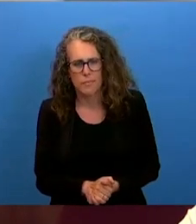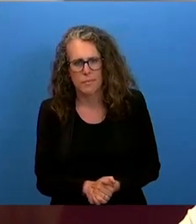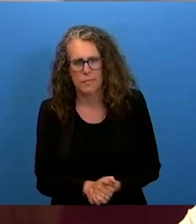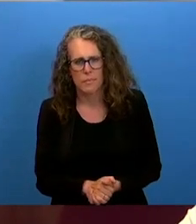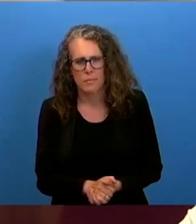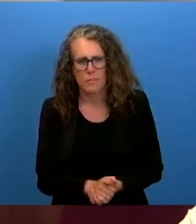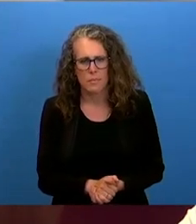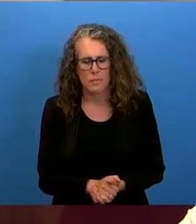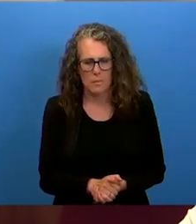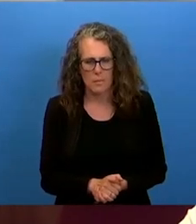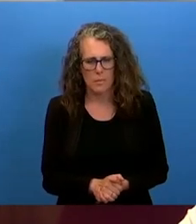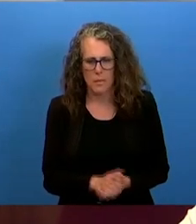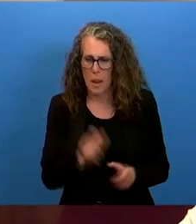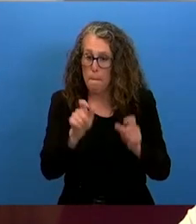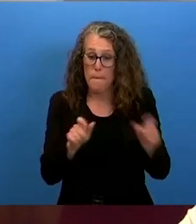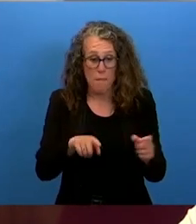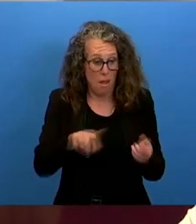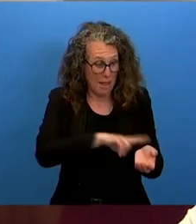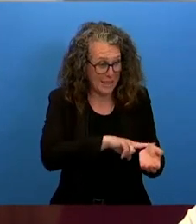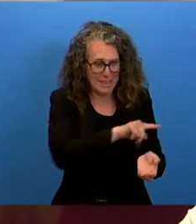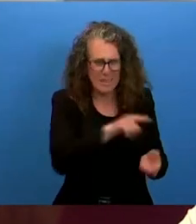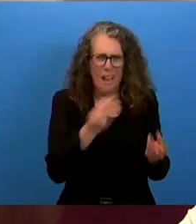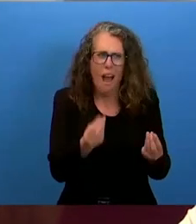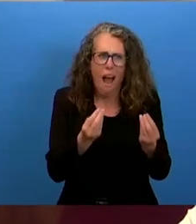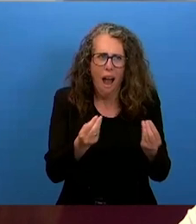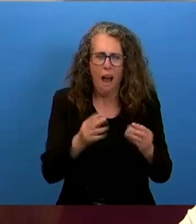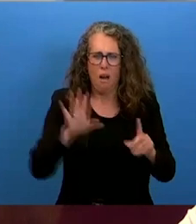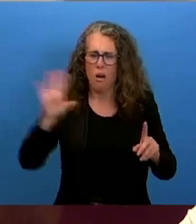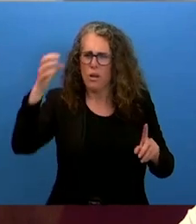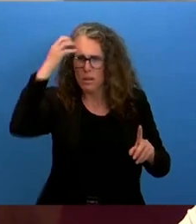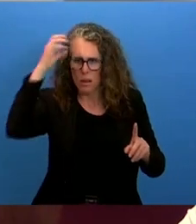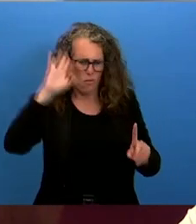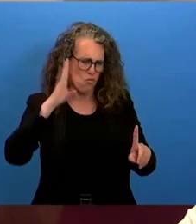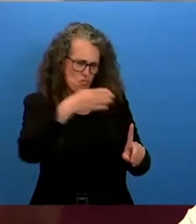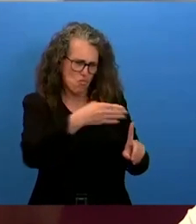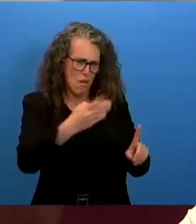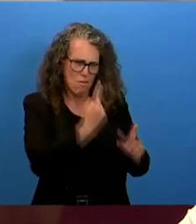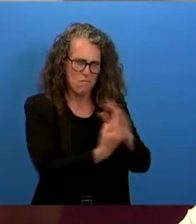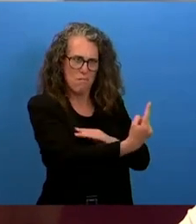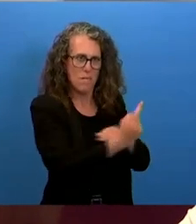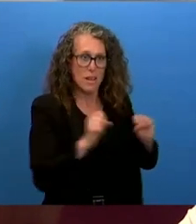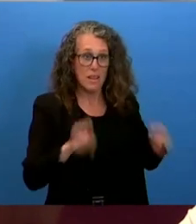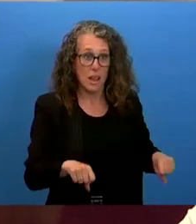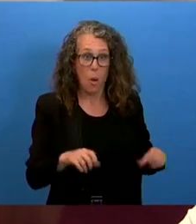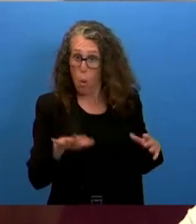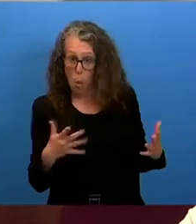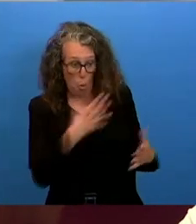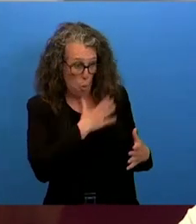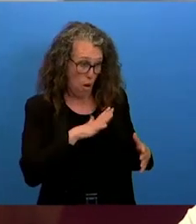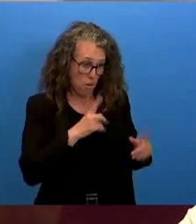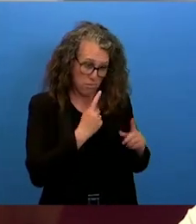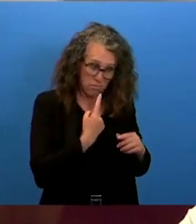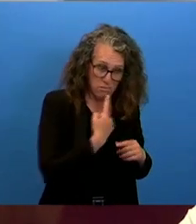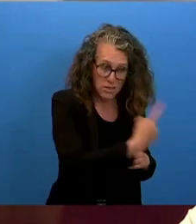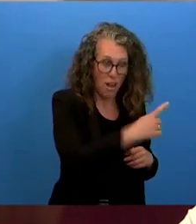become autonomous peoples recognized by their states in defense of their people also do they want to become nations with a recognition